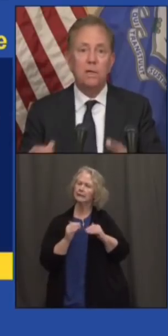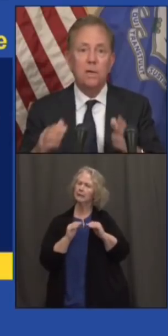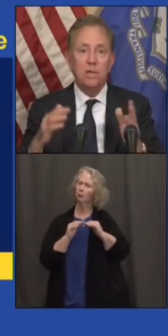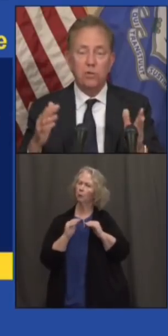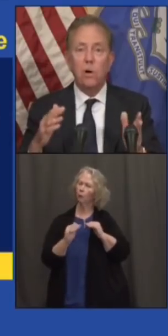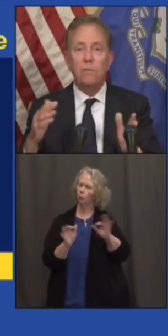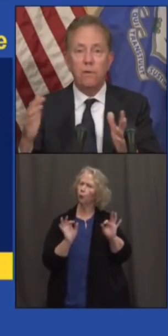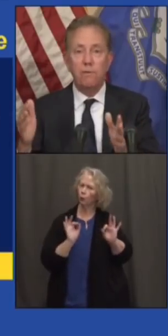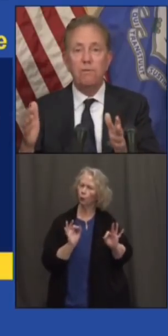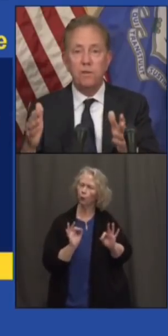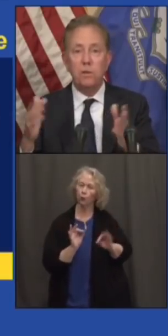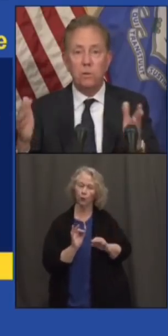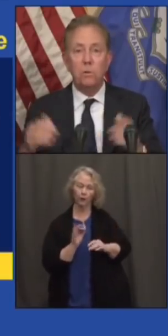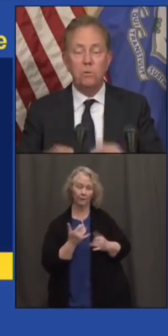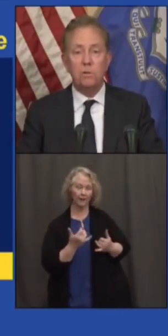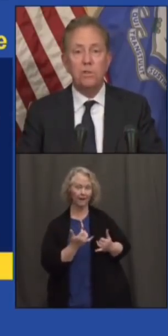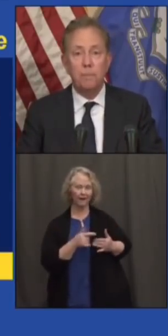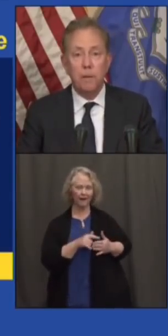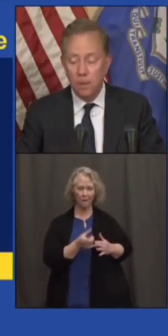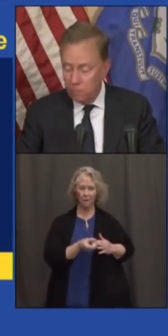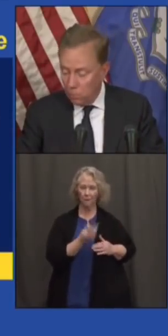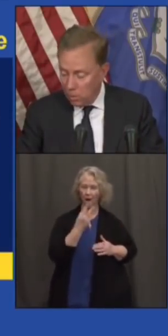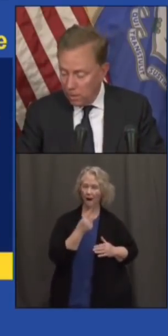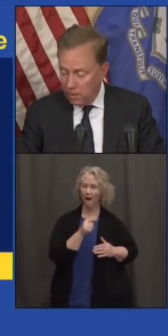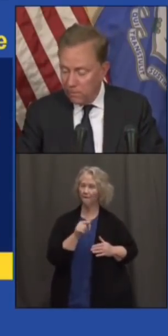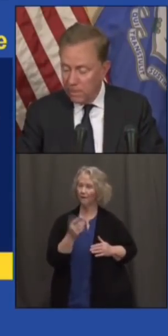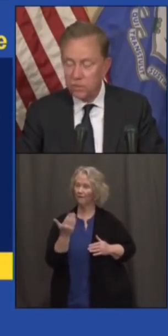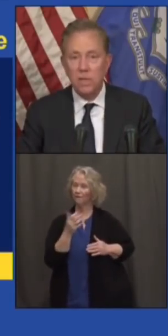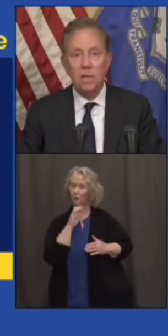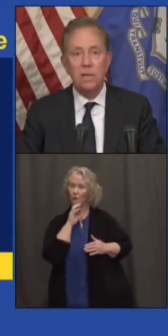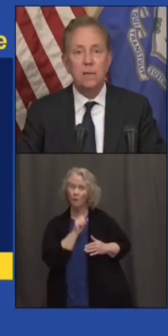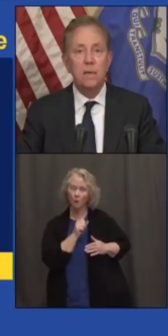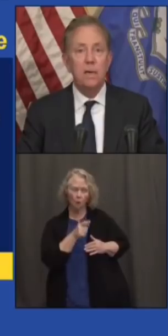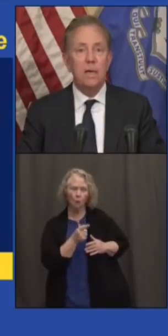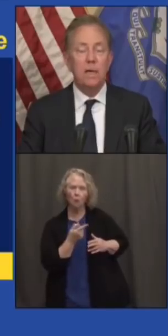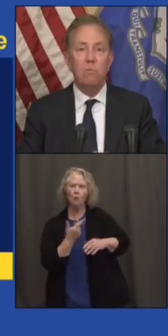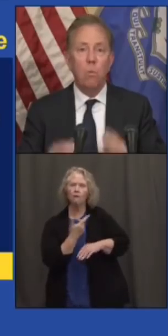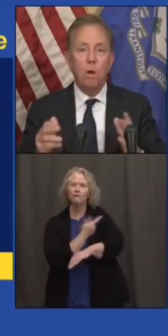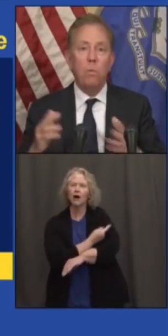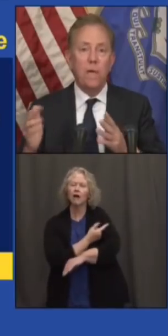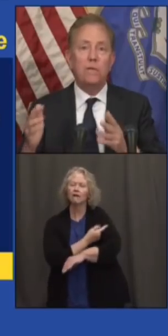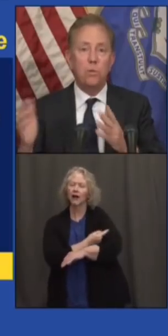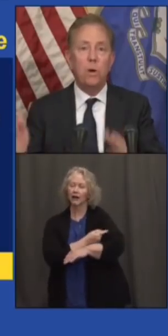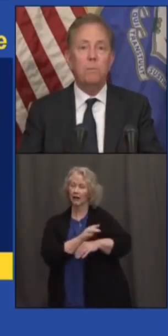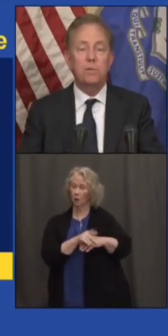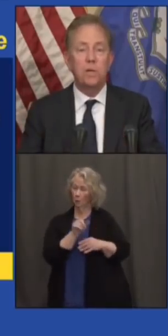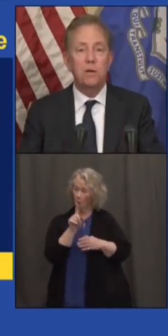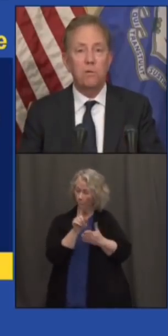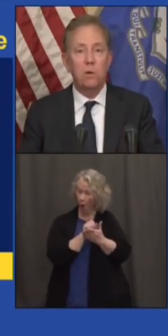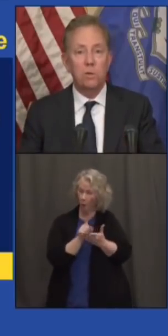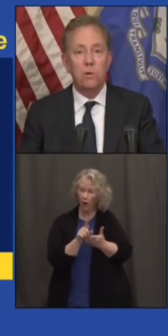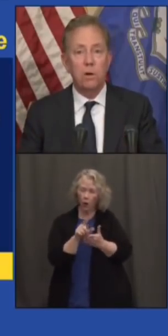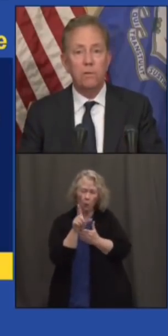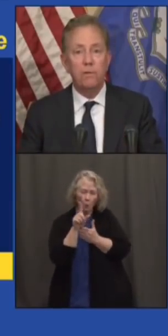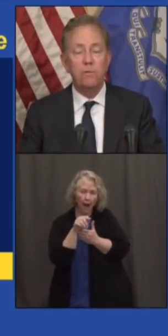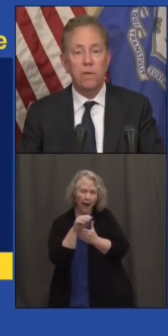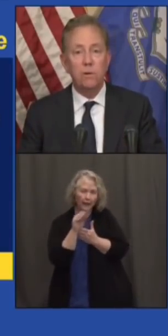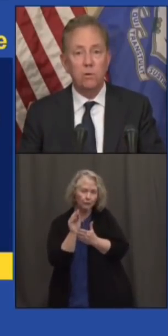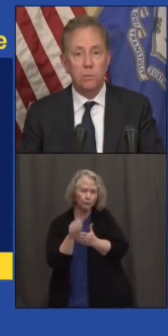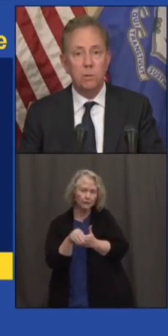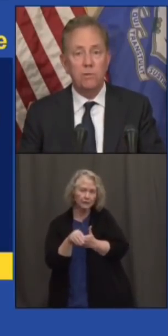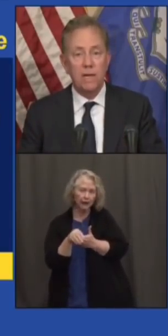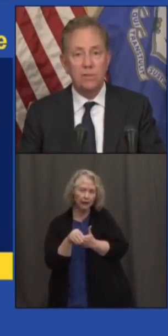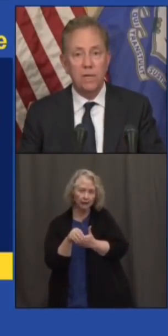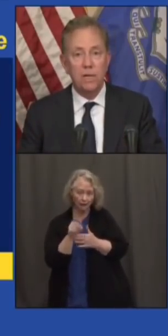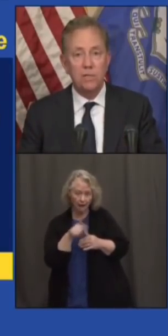that 12- to 15-year-olds are stepping up. You are getting vaccinated. In one week, 20 percent of all the 12- to 15